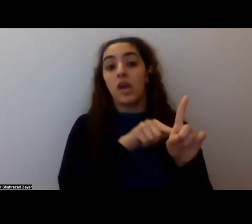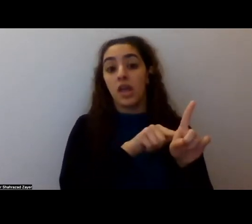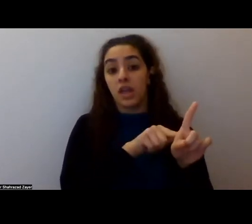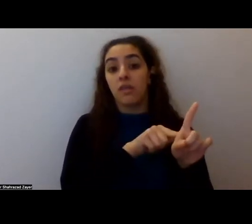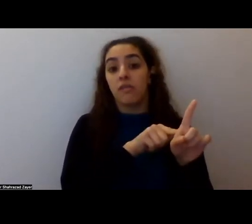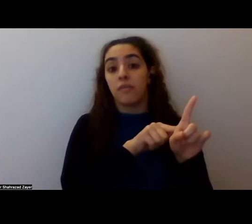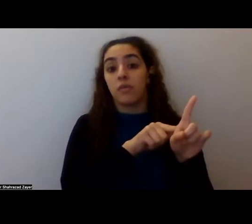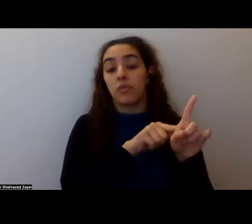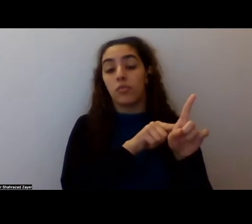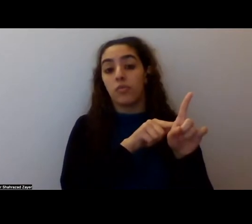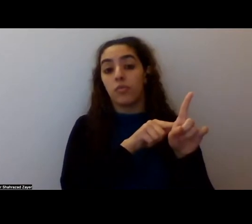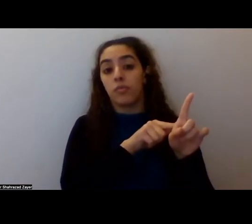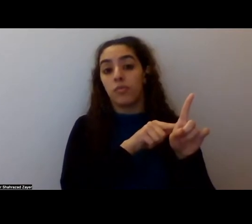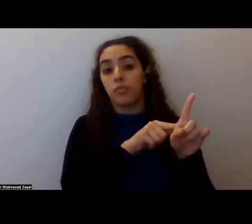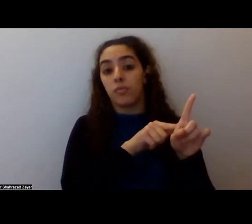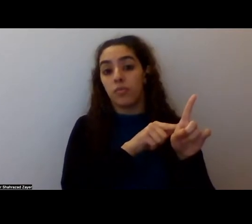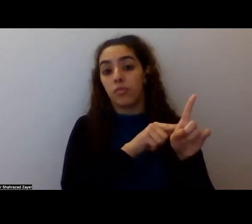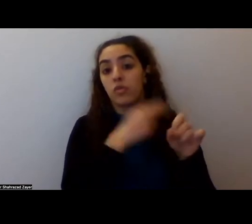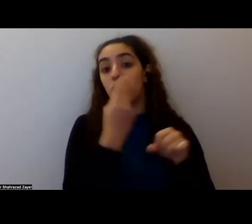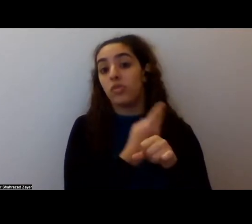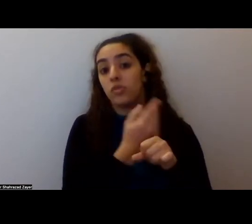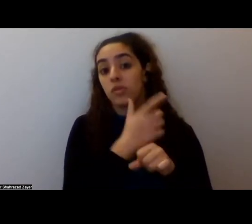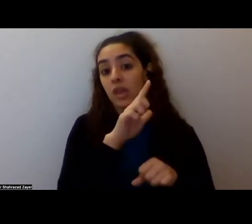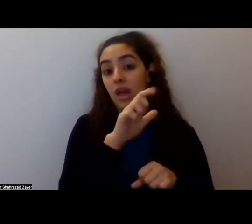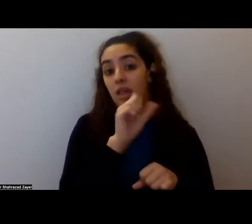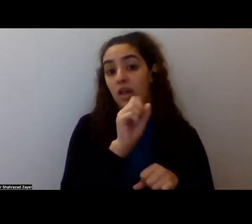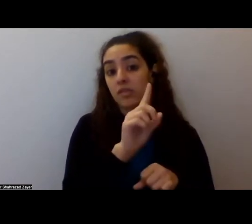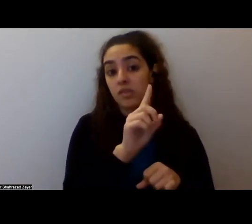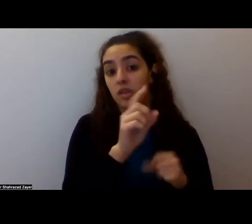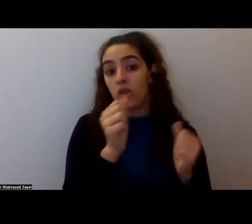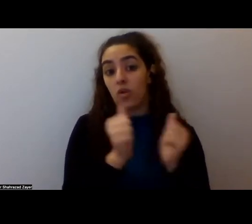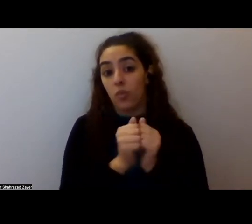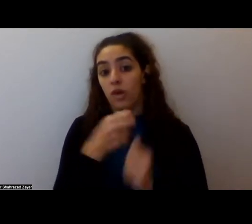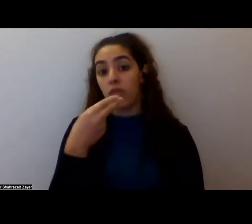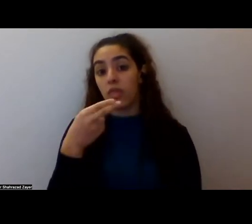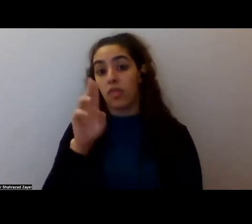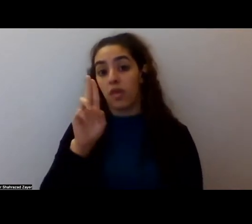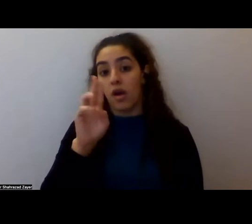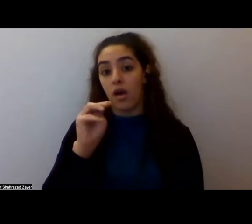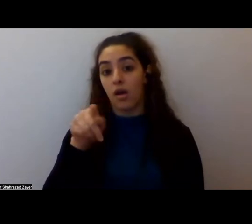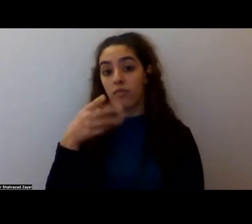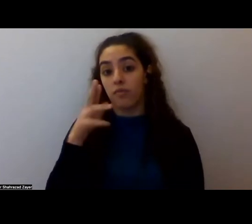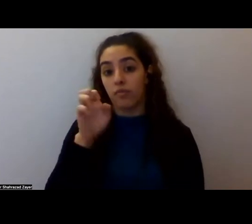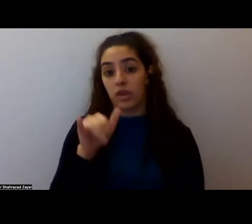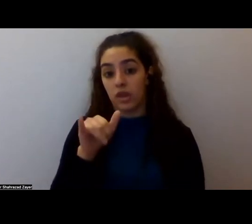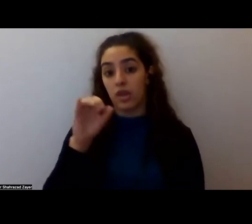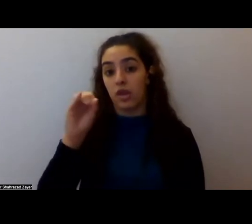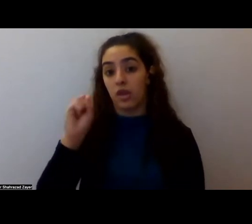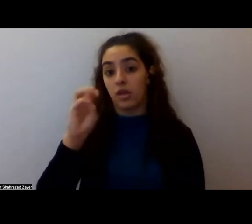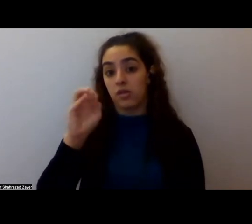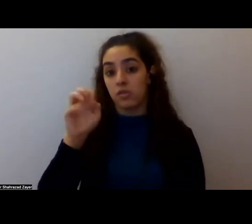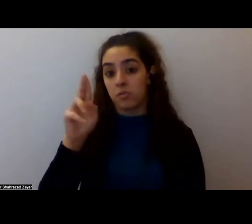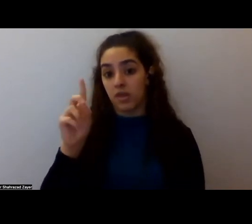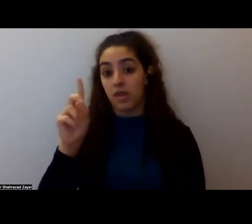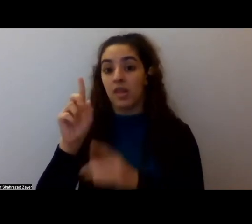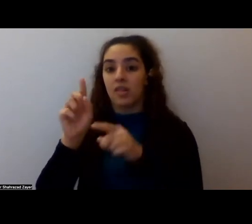um, with, uh, I believe it was at Abram Hoffer or Humphrey Osmond, the researchers who did the, um, alcoholism